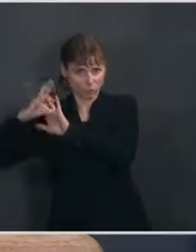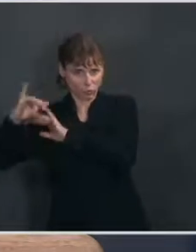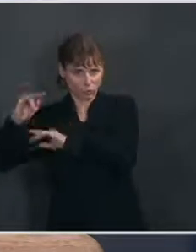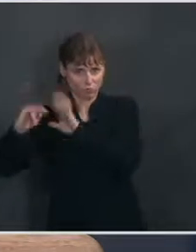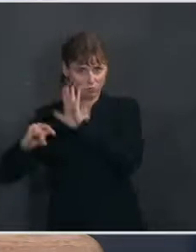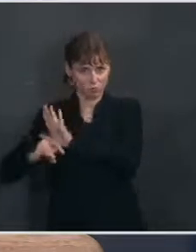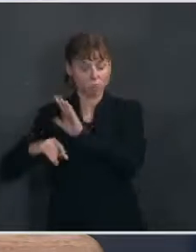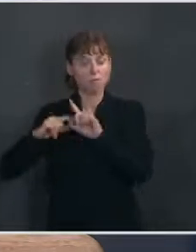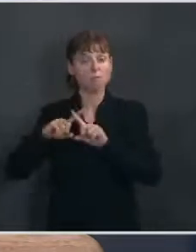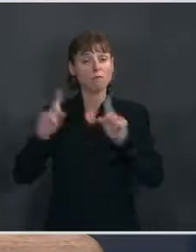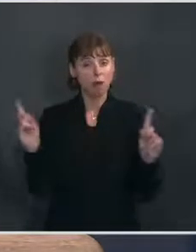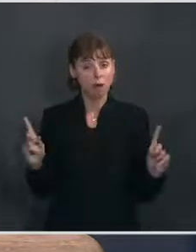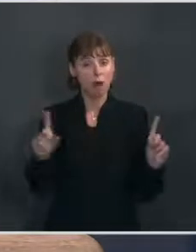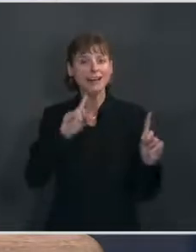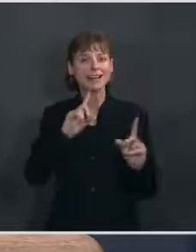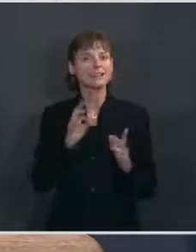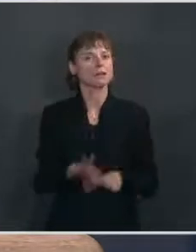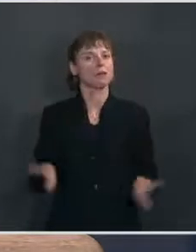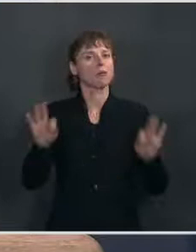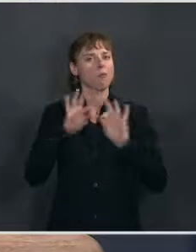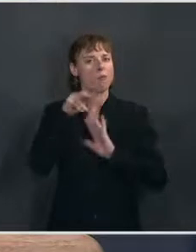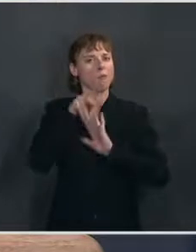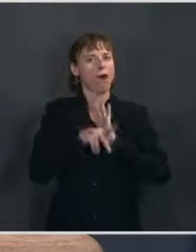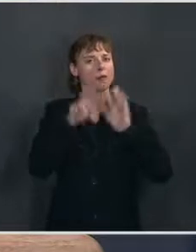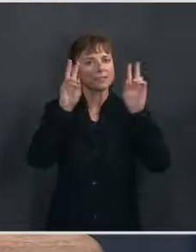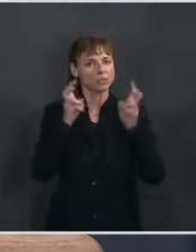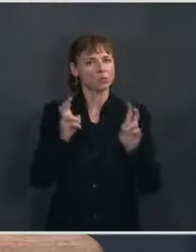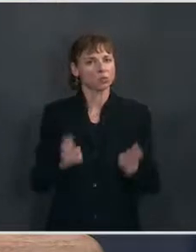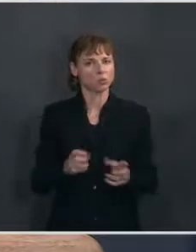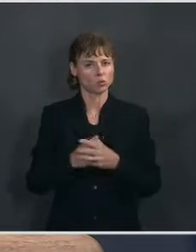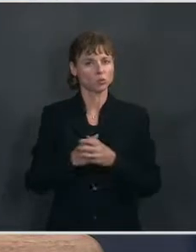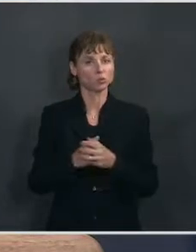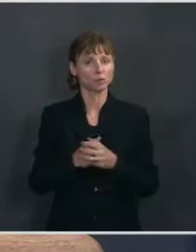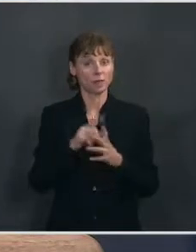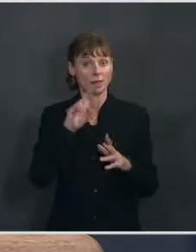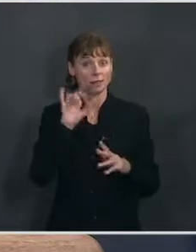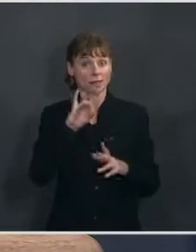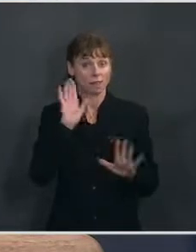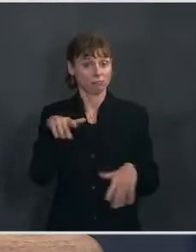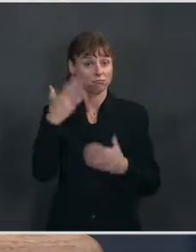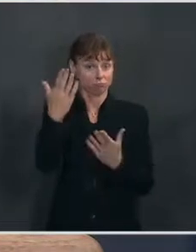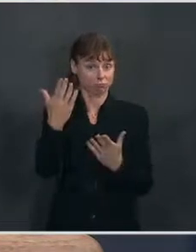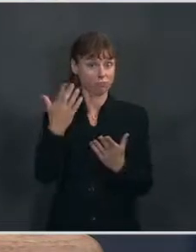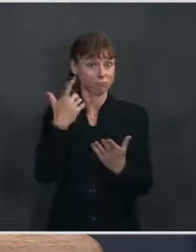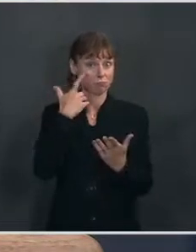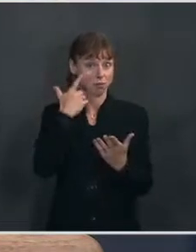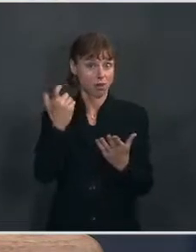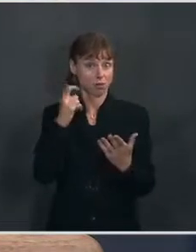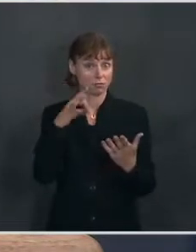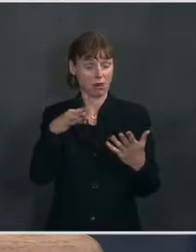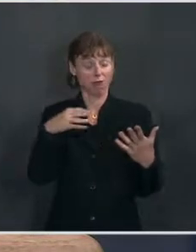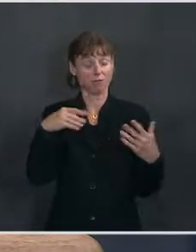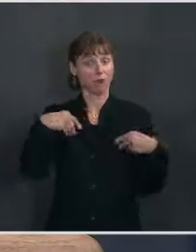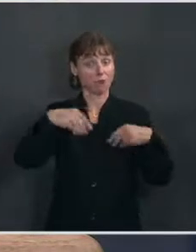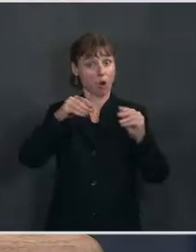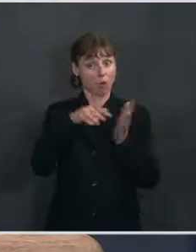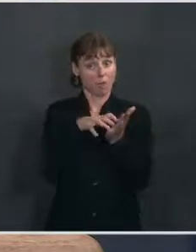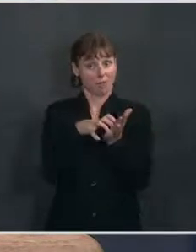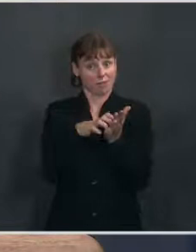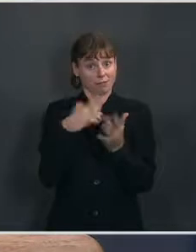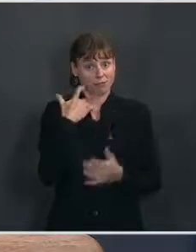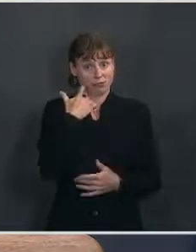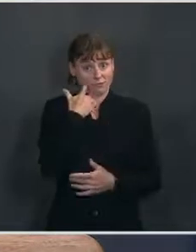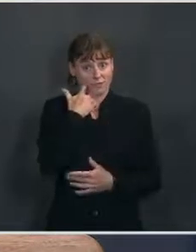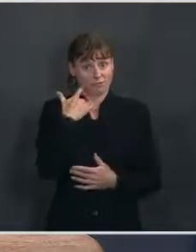But this is — there is an important set of policy issues that have been raised as a result of market volatility in recent days.